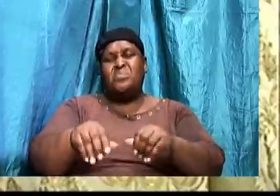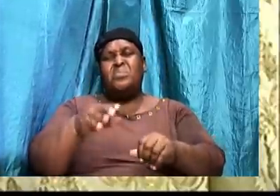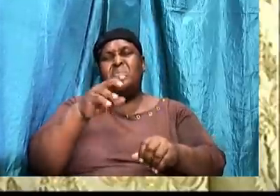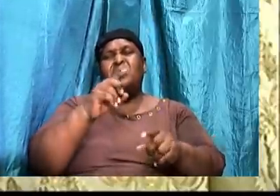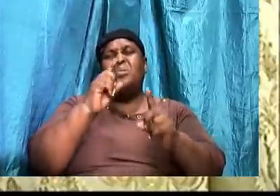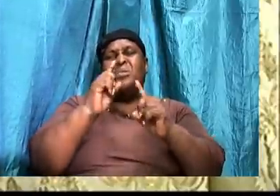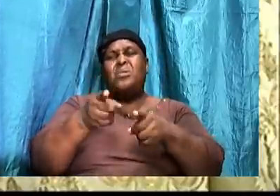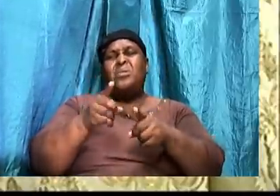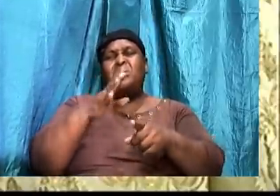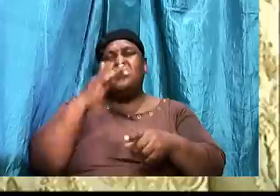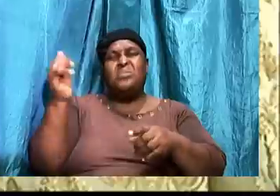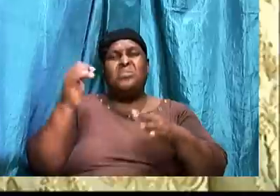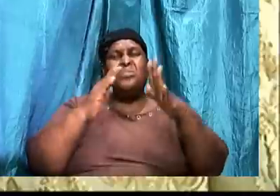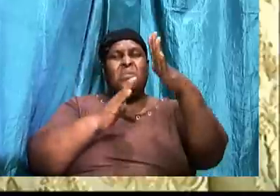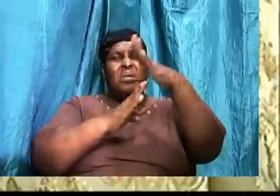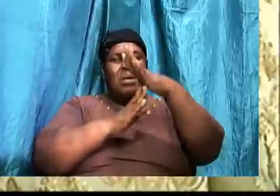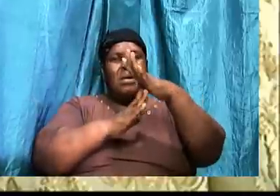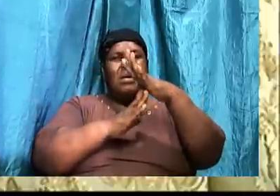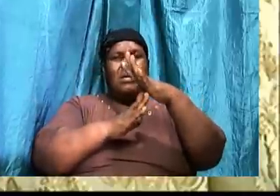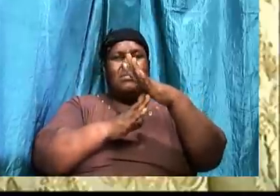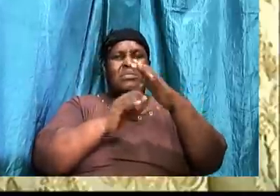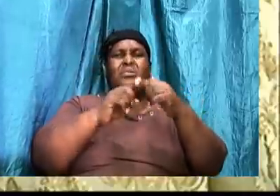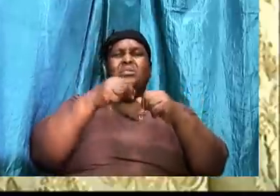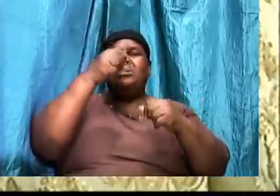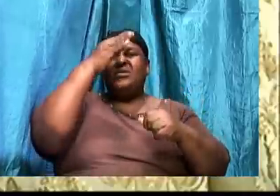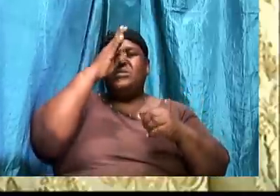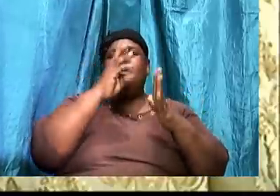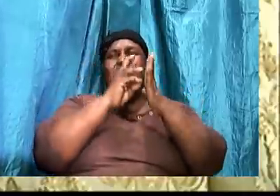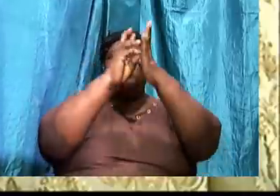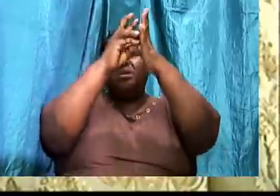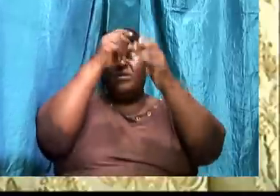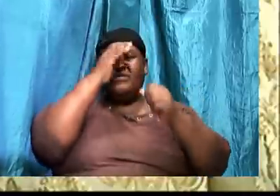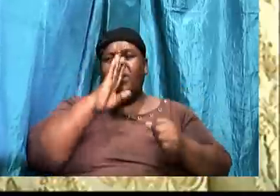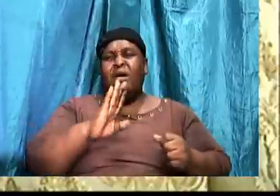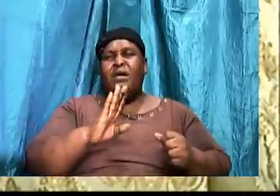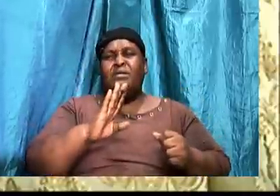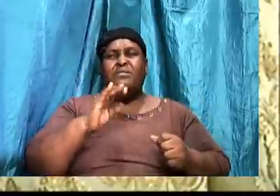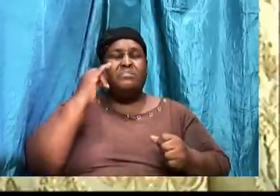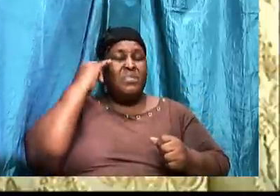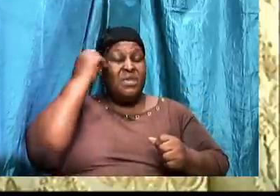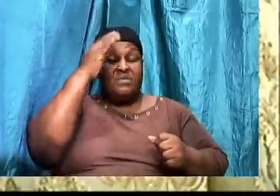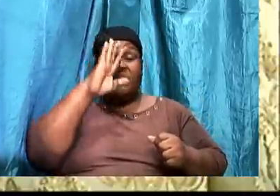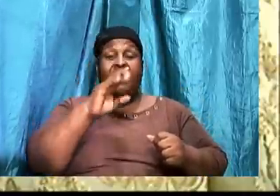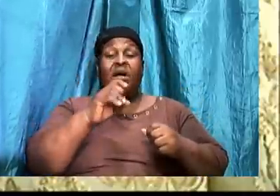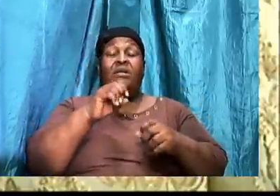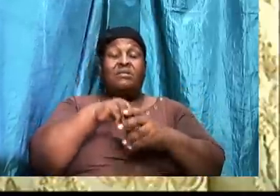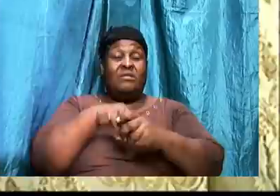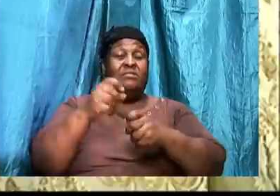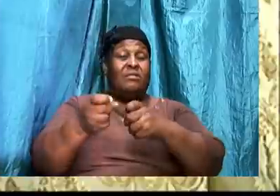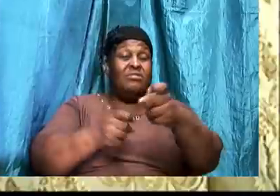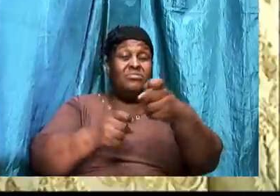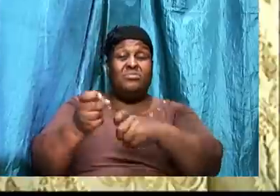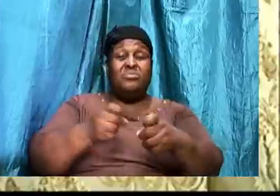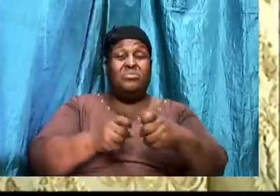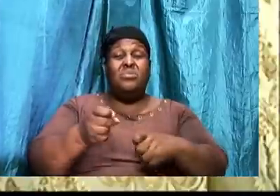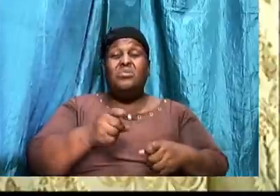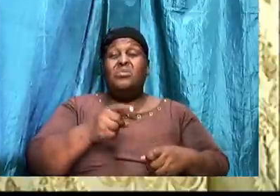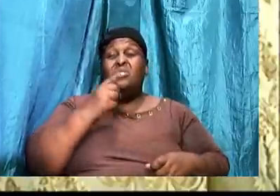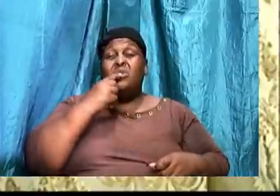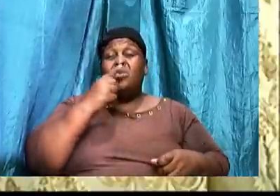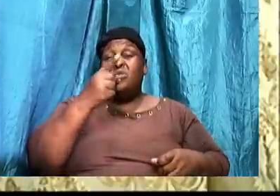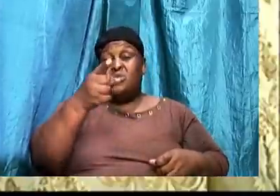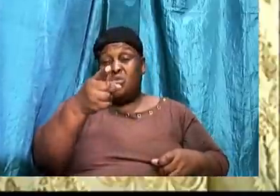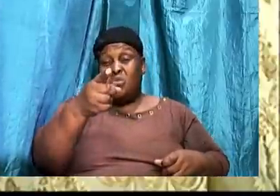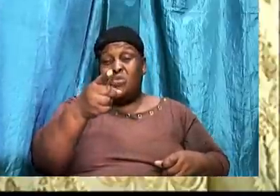humble yourself to his will. You know, if God is in control of your mind, you will find yourself doing the things